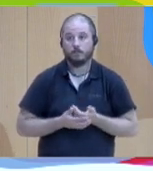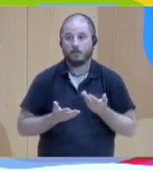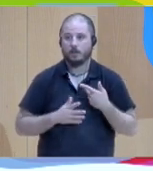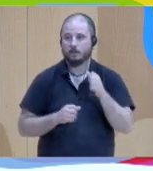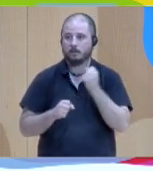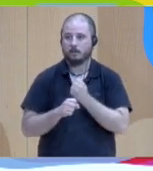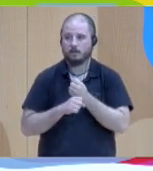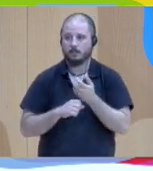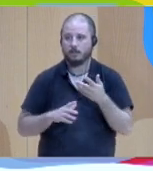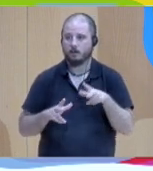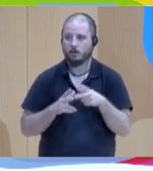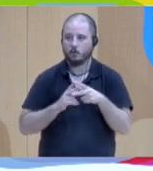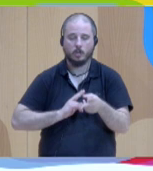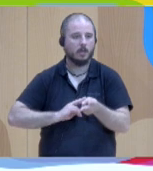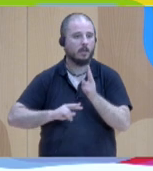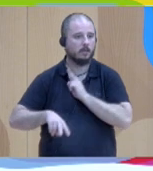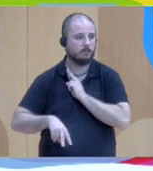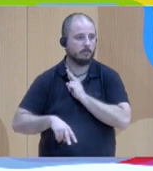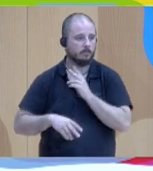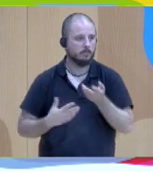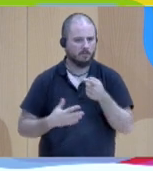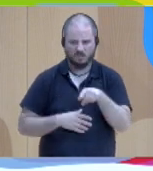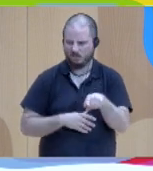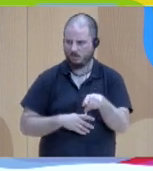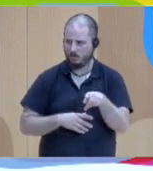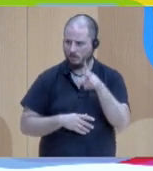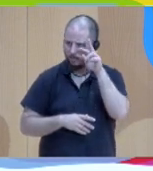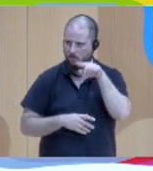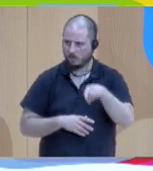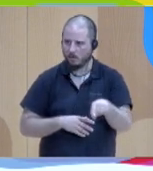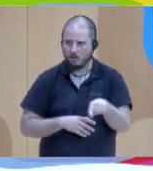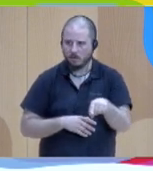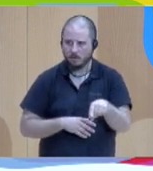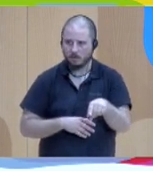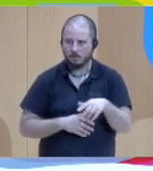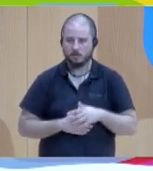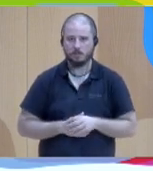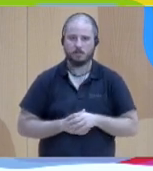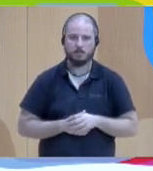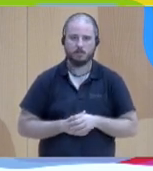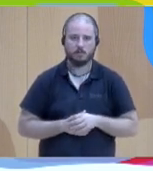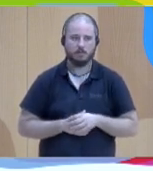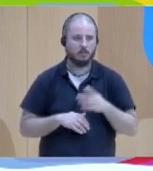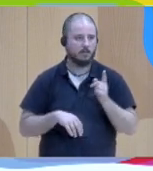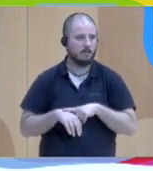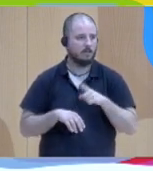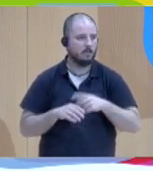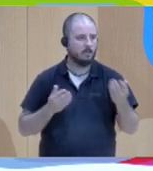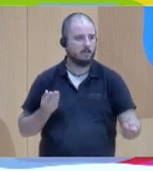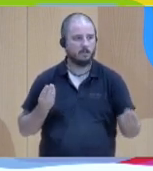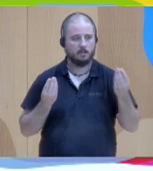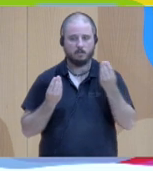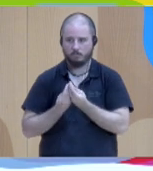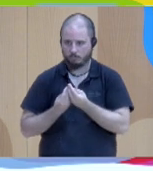was that worrying case come to spend your time with me a day with me and you will see worrying cases